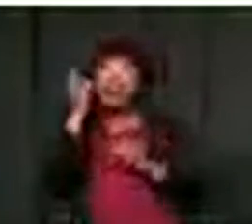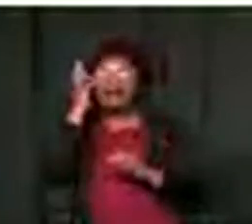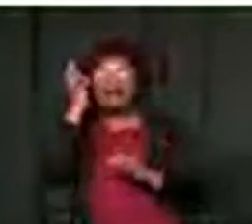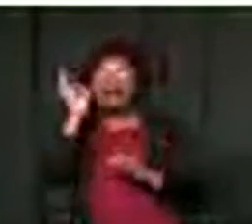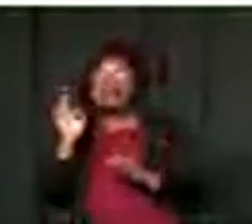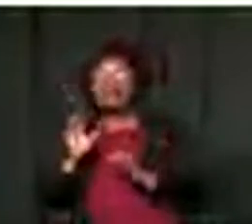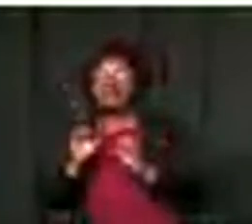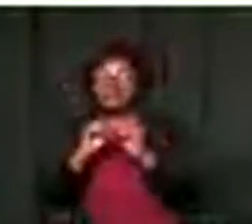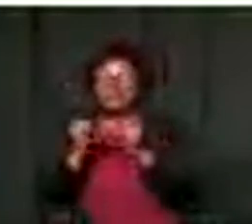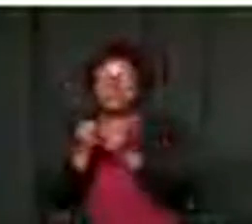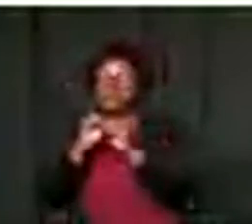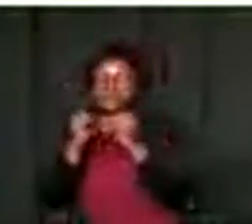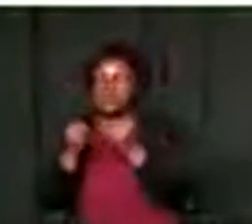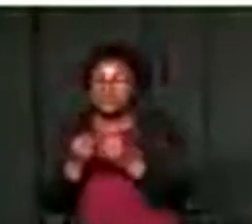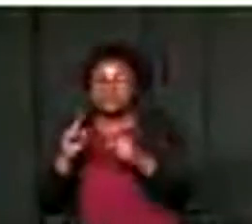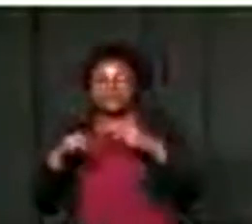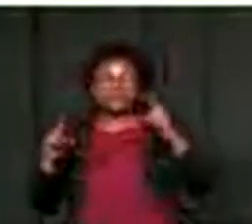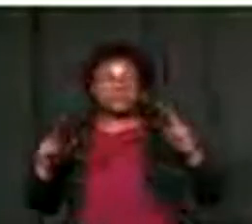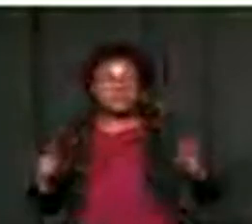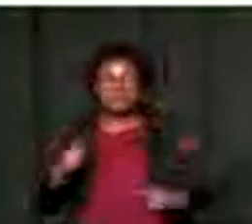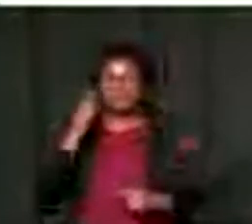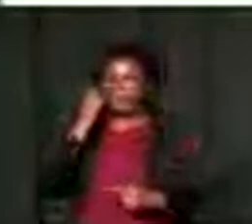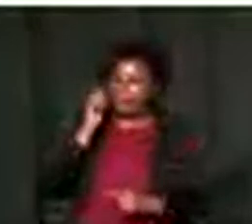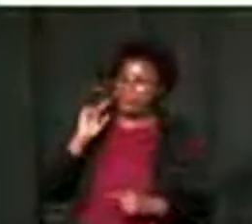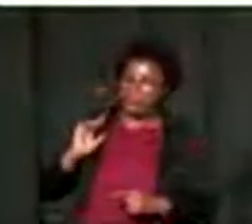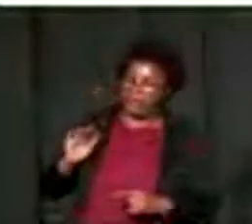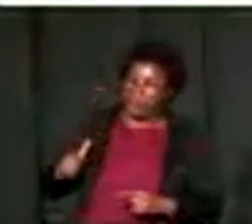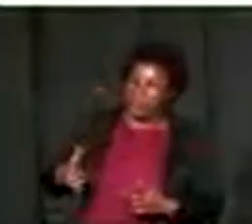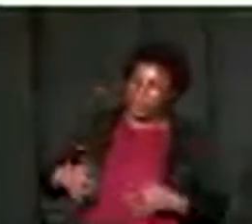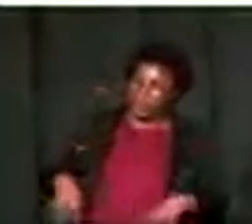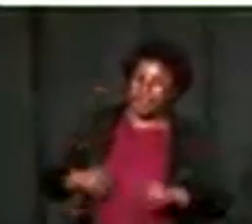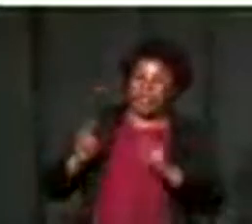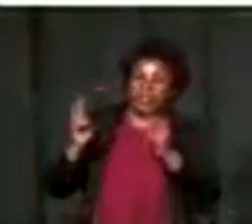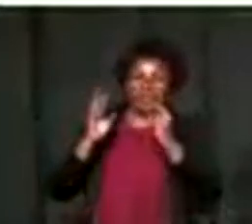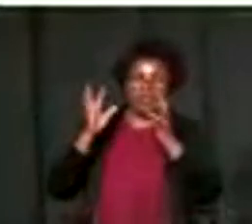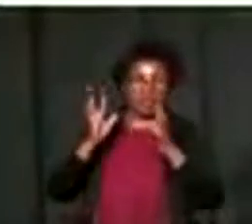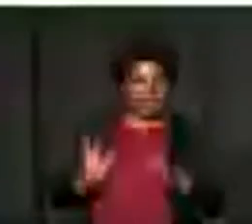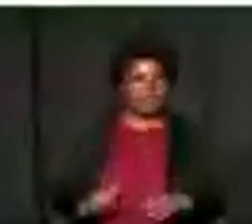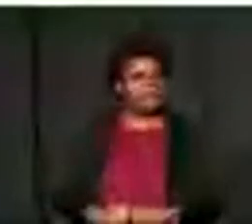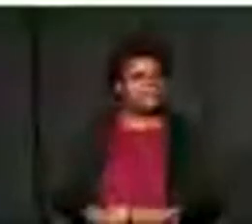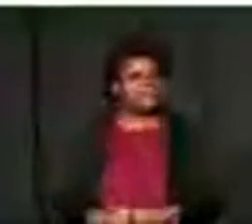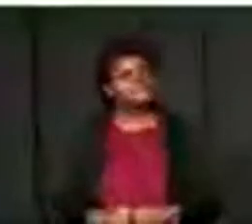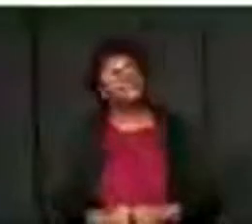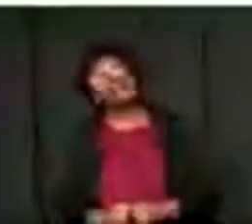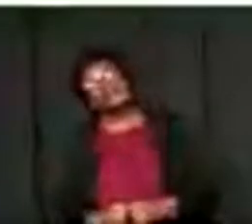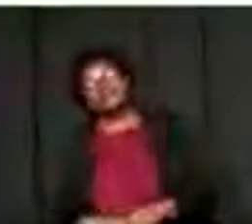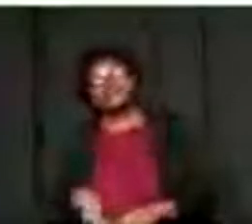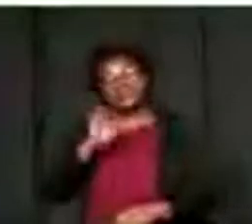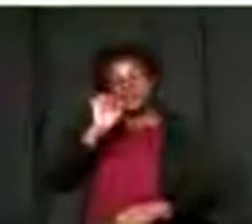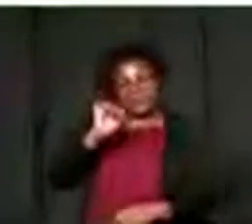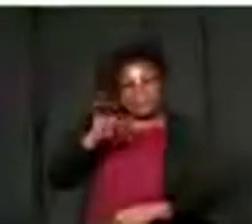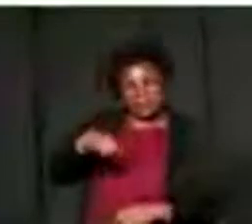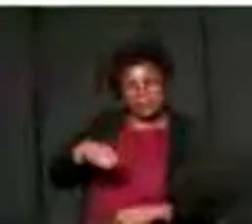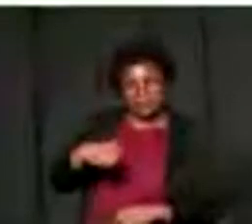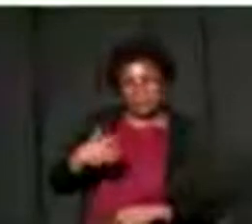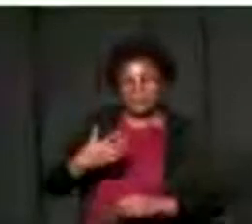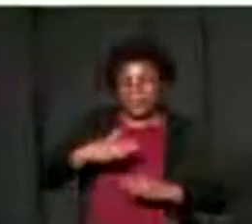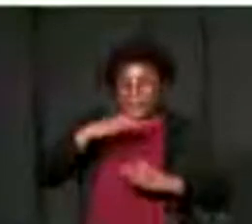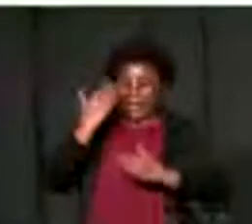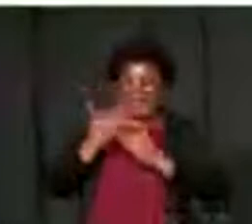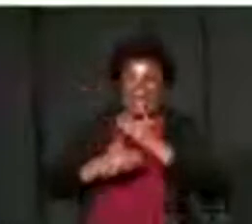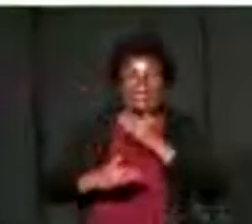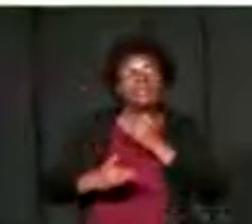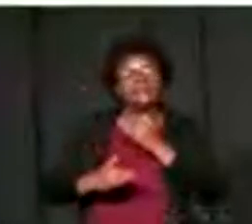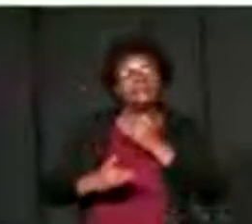esteemed guests, ladies and gentlemen. And indeed, we have come to an end of yet another successful